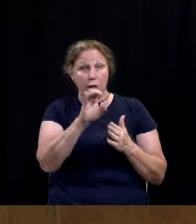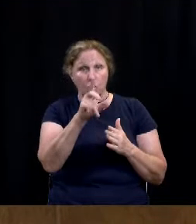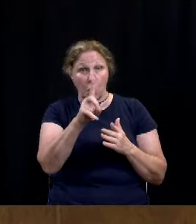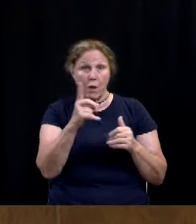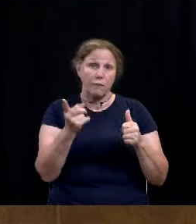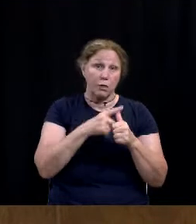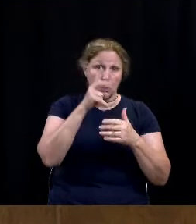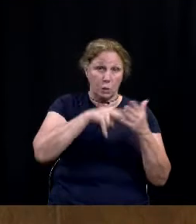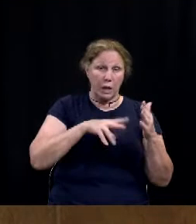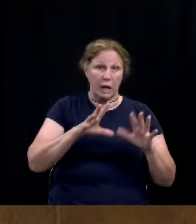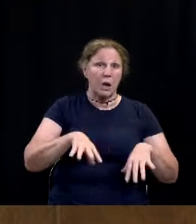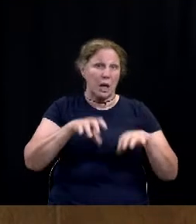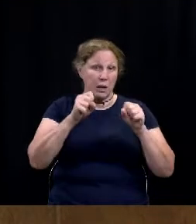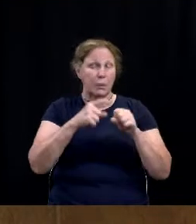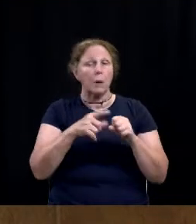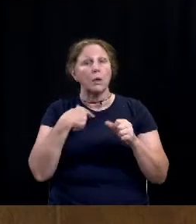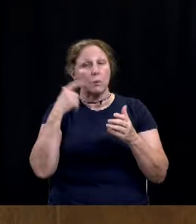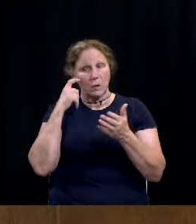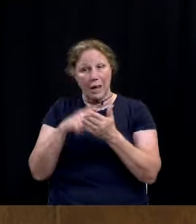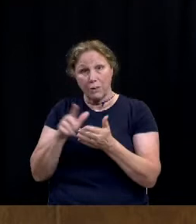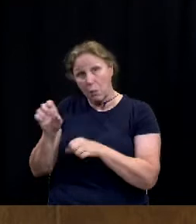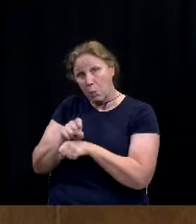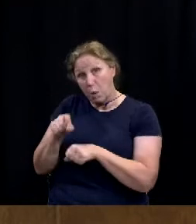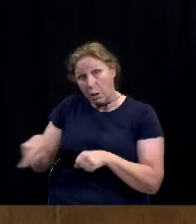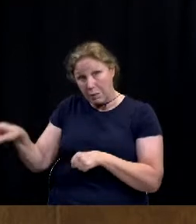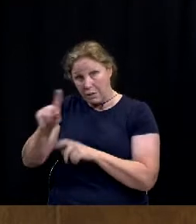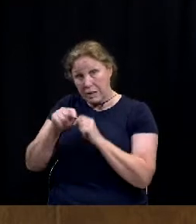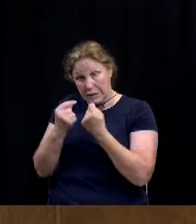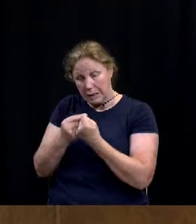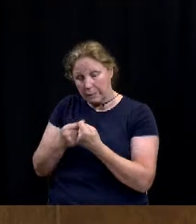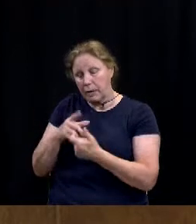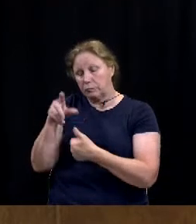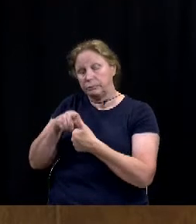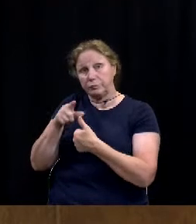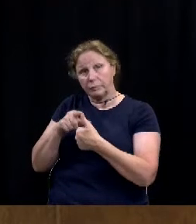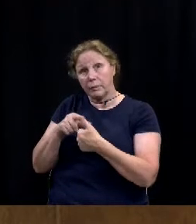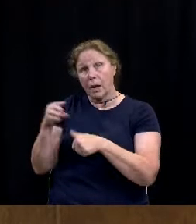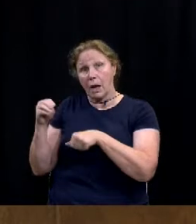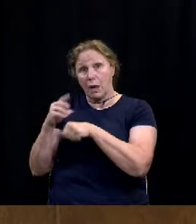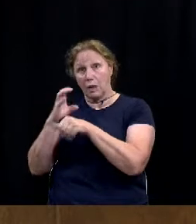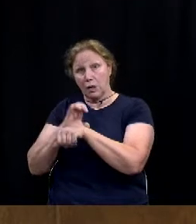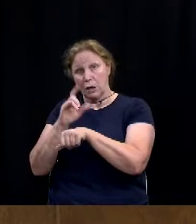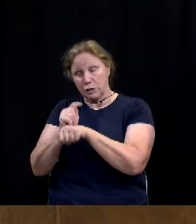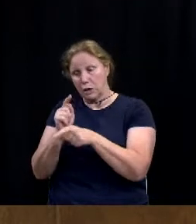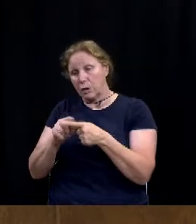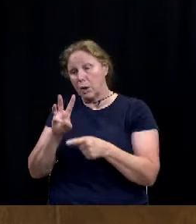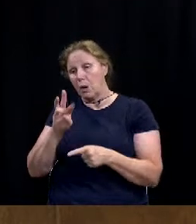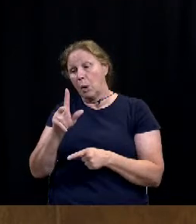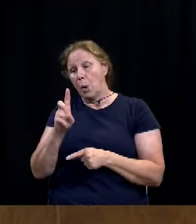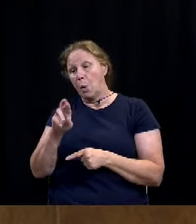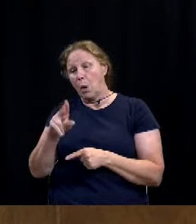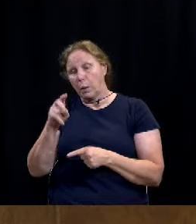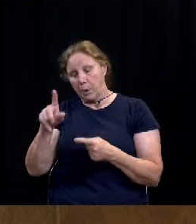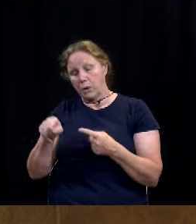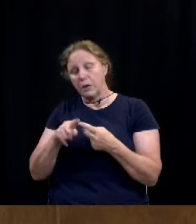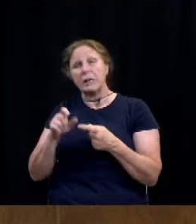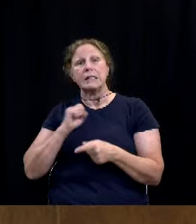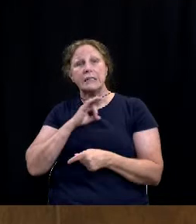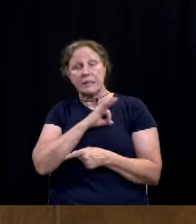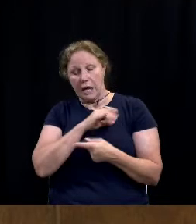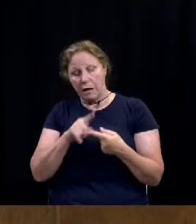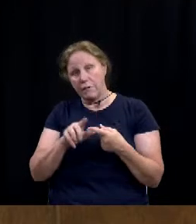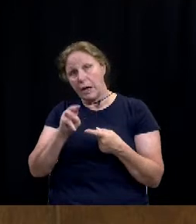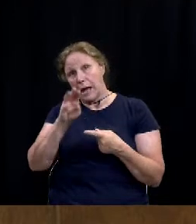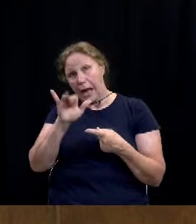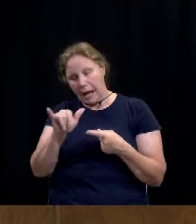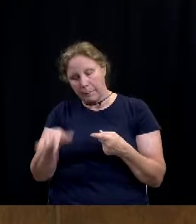reading today, and I'd really like to acknowledge the work done by the team, including our consultant, Walker Partners, as well as staff members, Amy